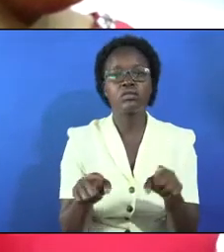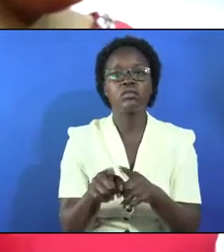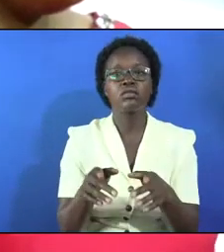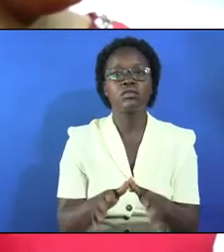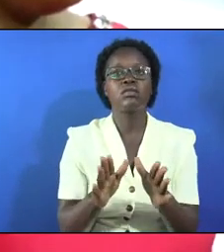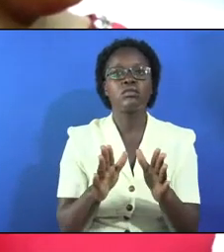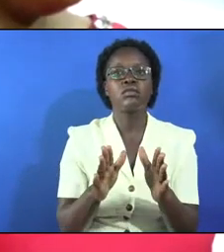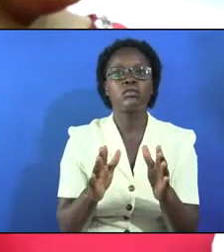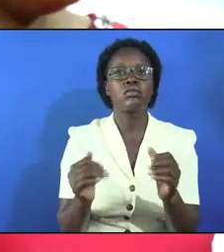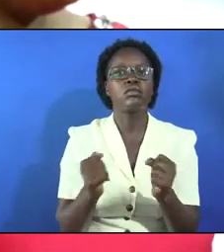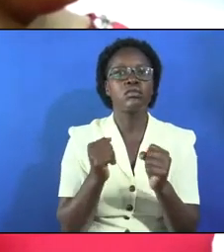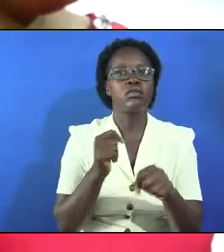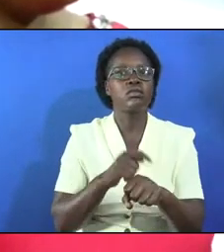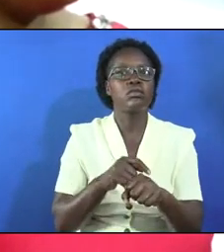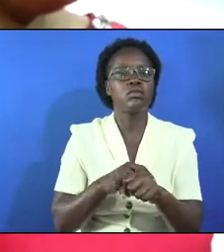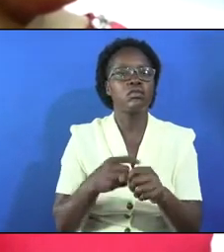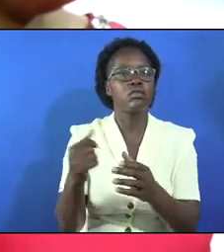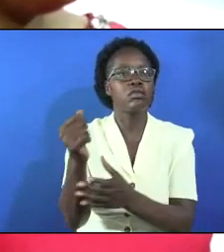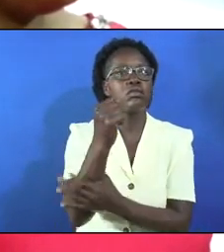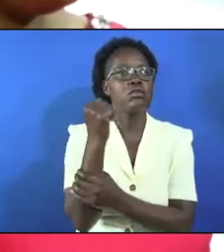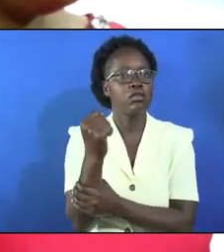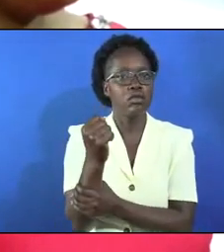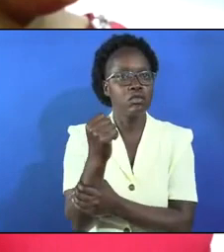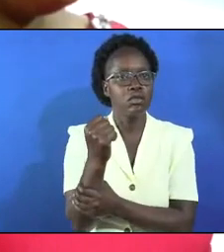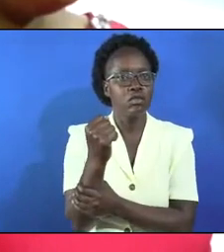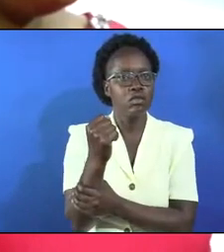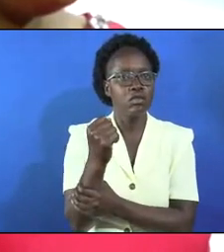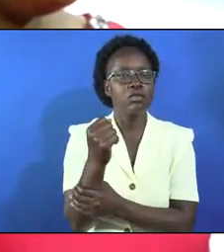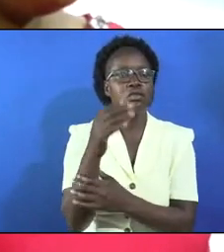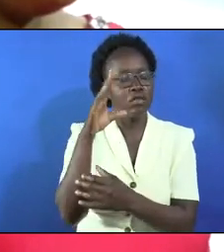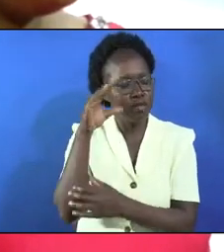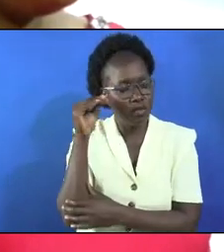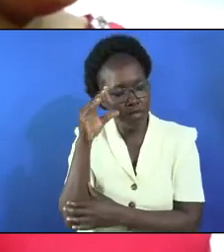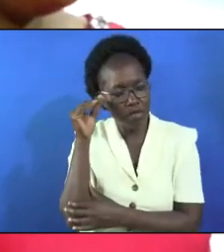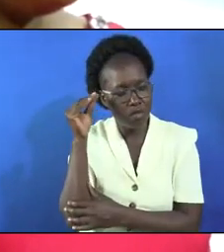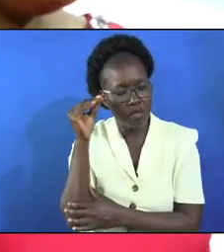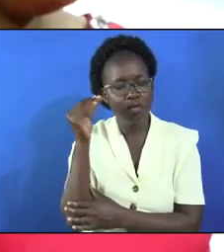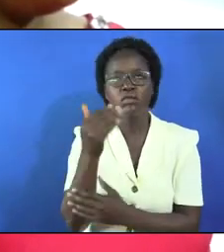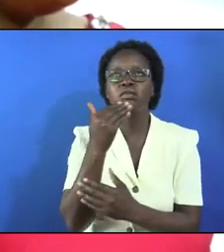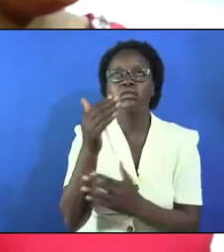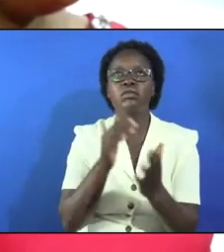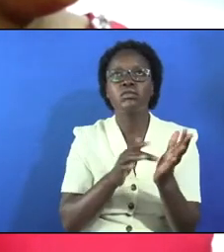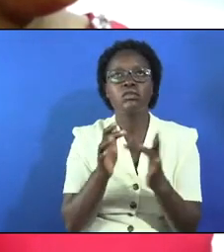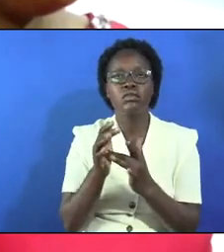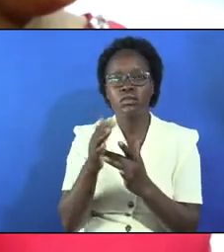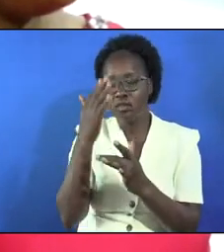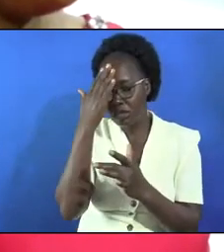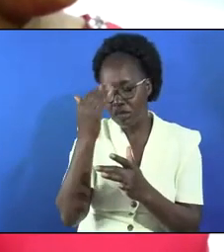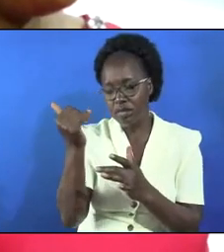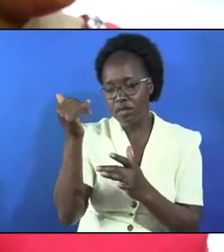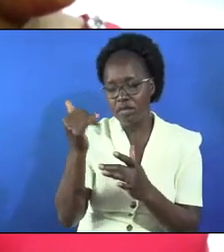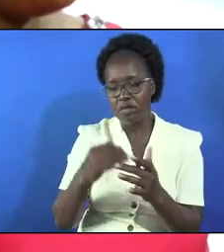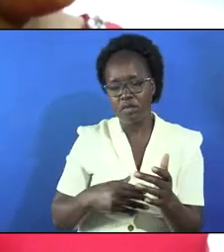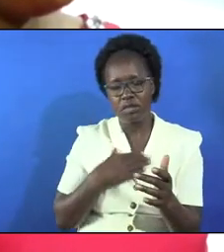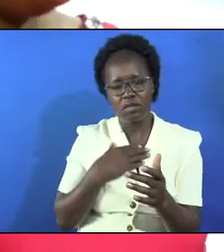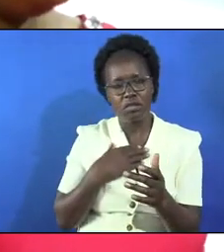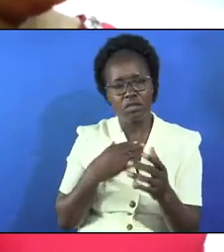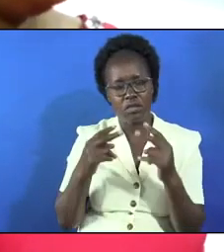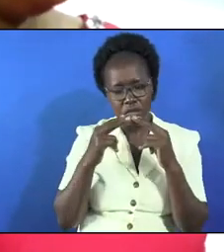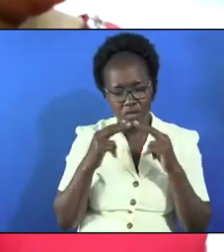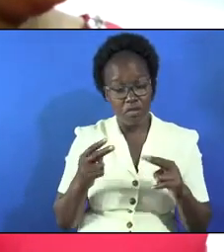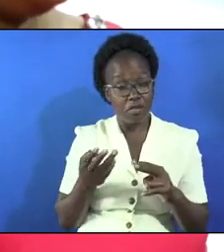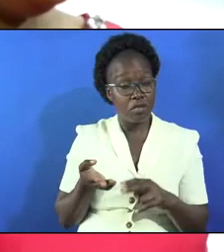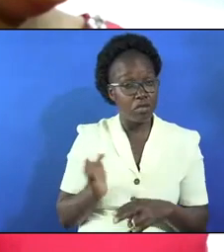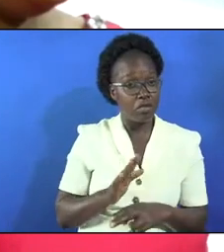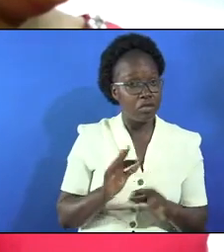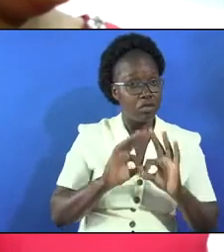same way you are powerful during the time of abram the time of moses we thank you jesus because you are going to restore peace in